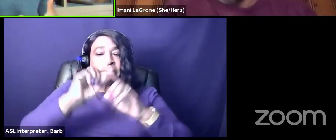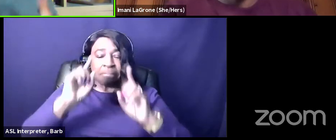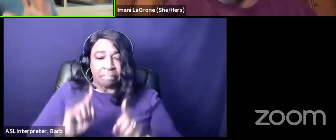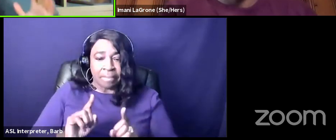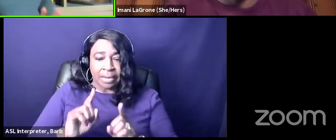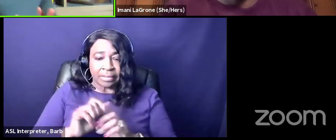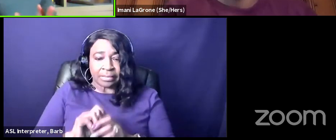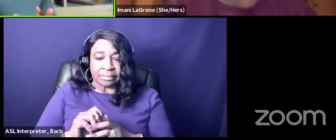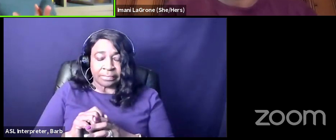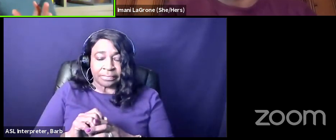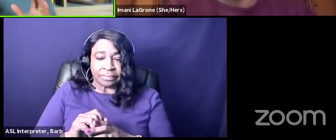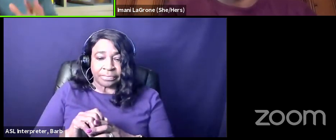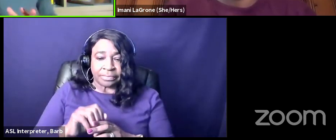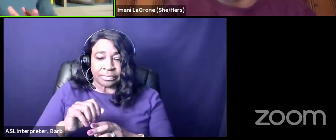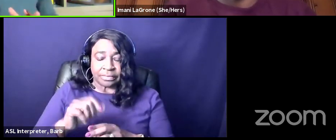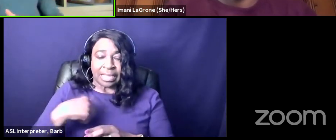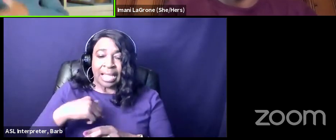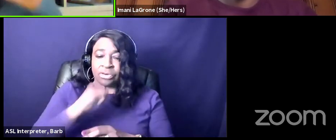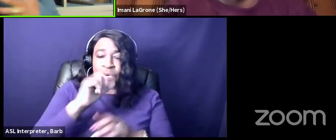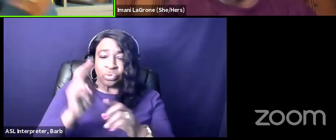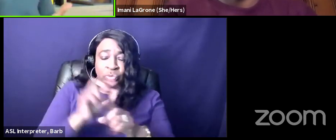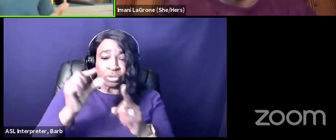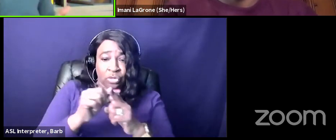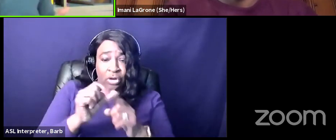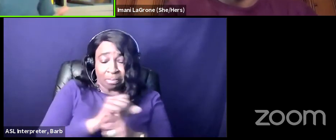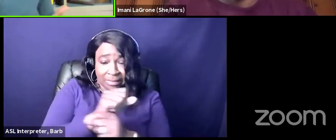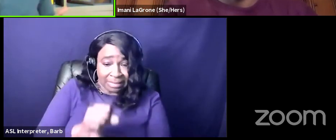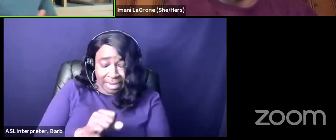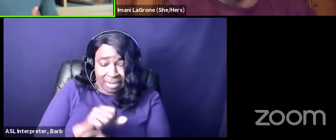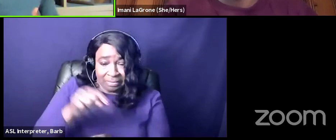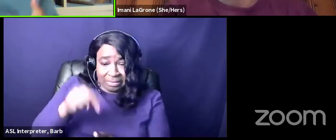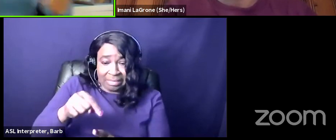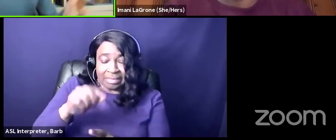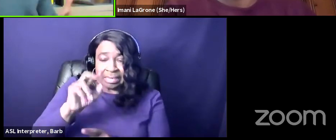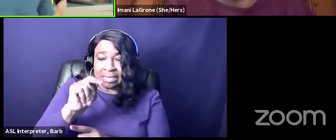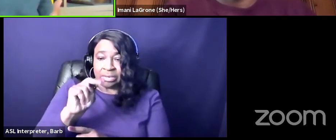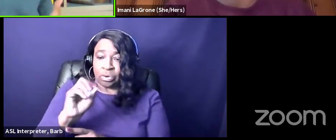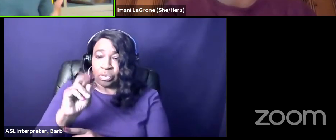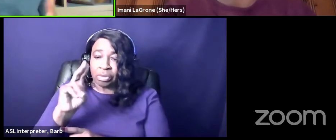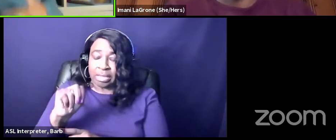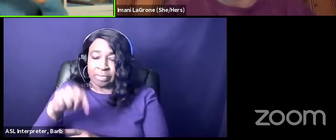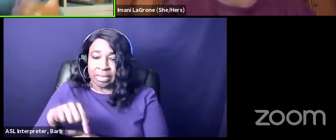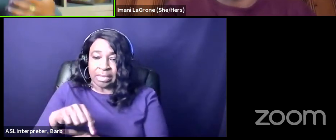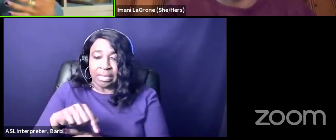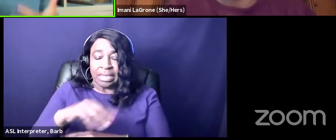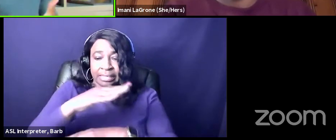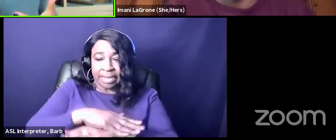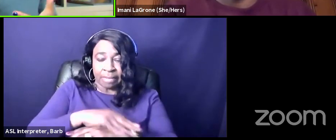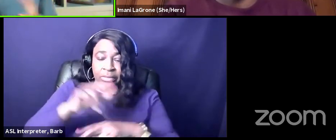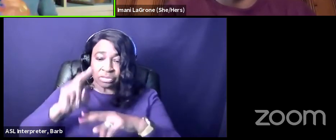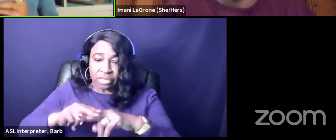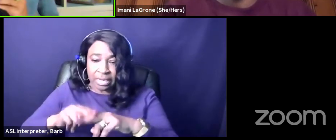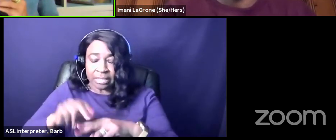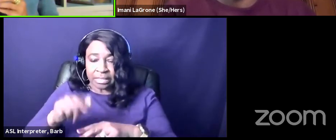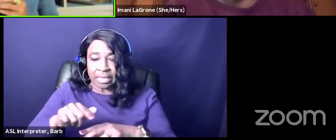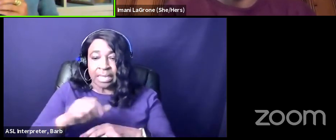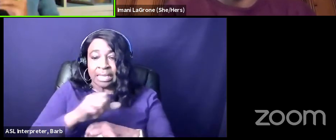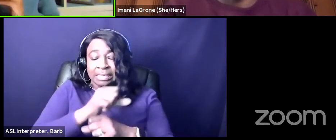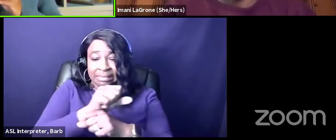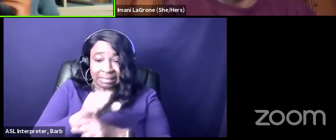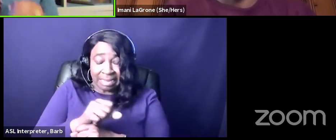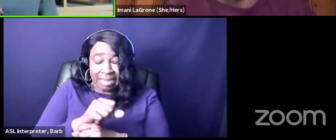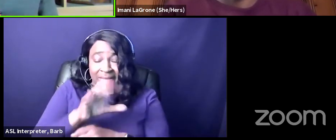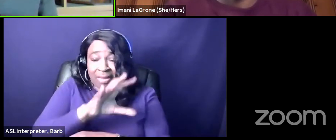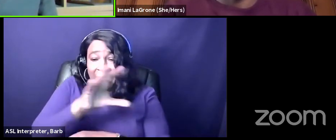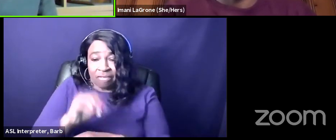enslaved africans i don't use the term slave slave to me as a noun it's like table chair phone enslaved african makes